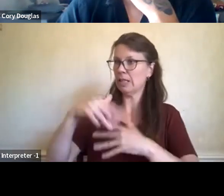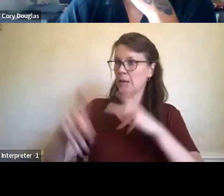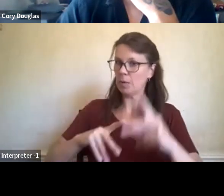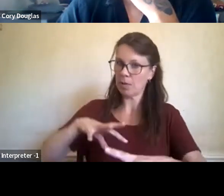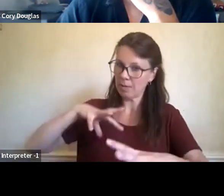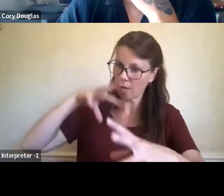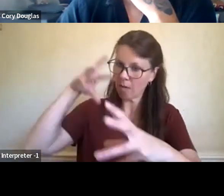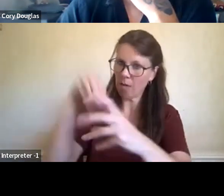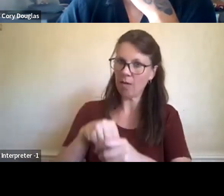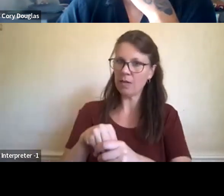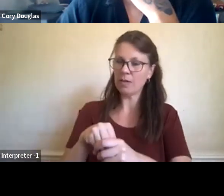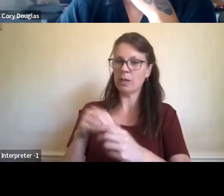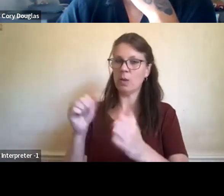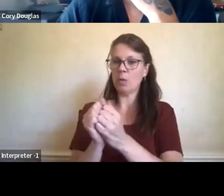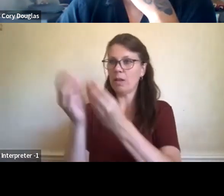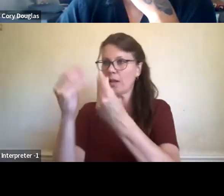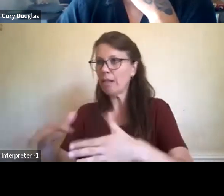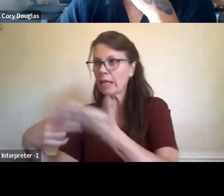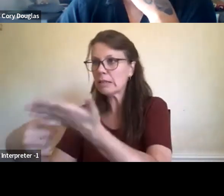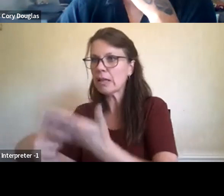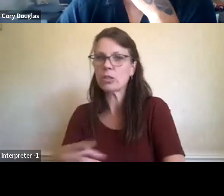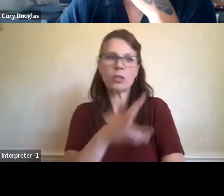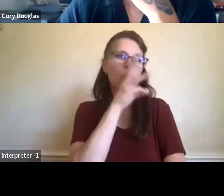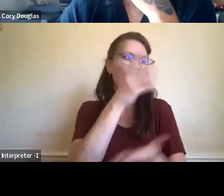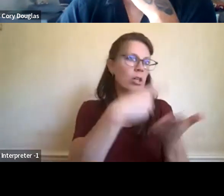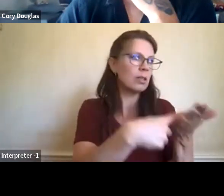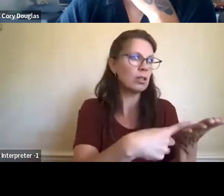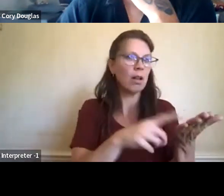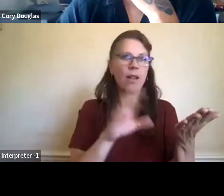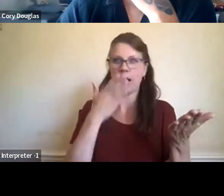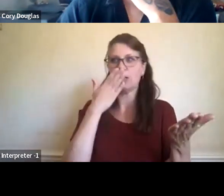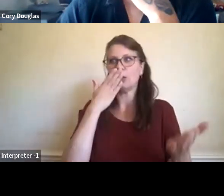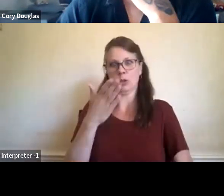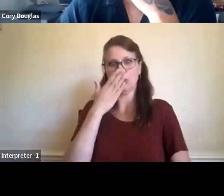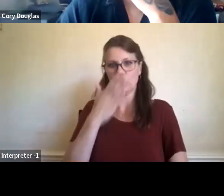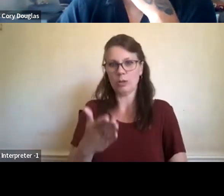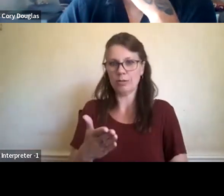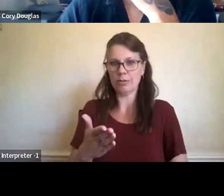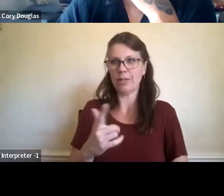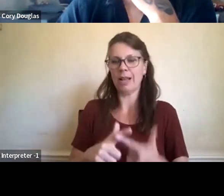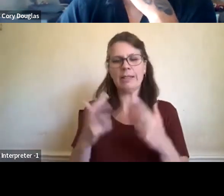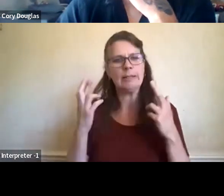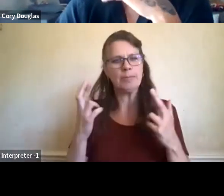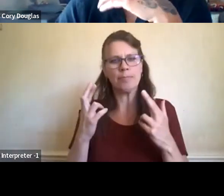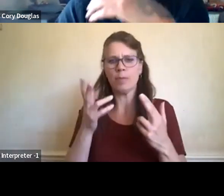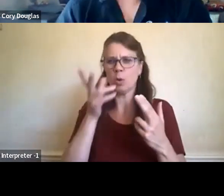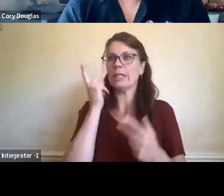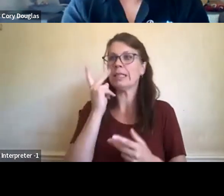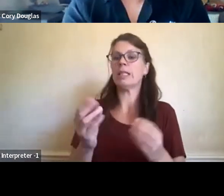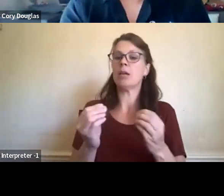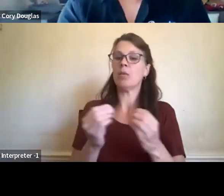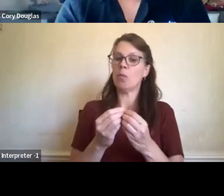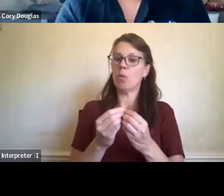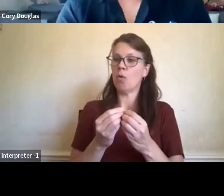water, that's probably a pretty good indicator that we're going to see this management and co-management take place in a much stronger